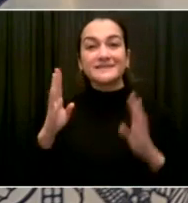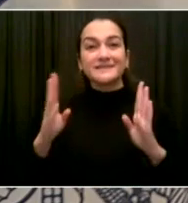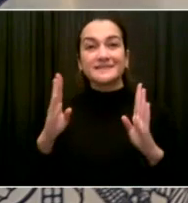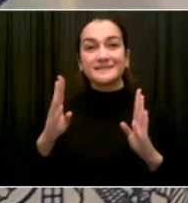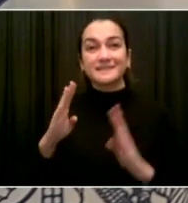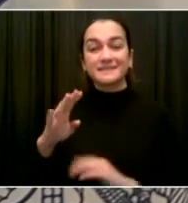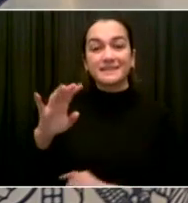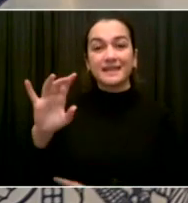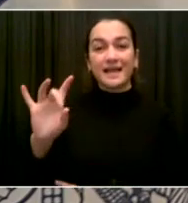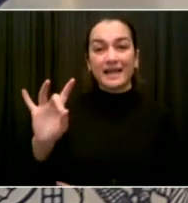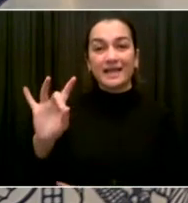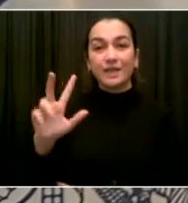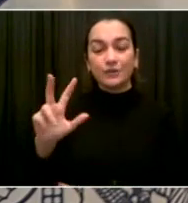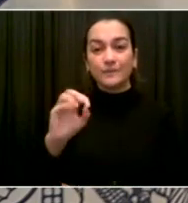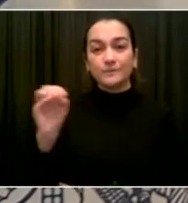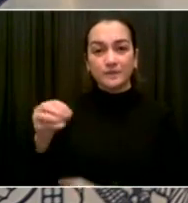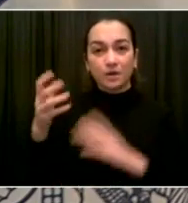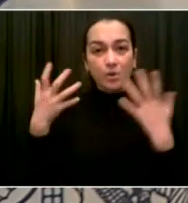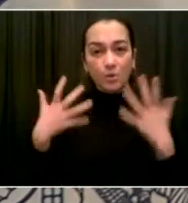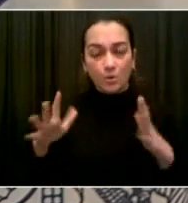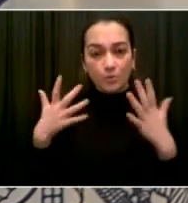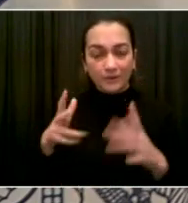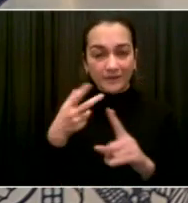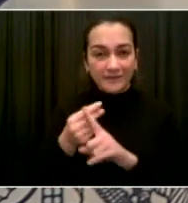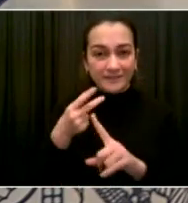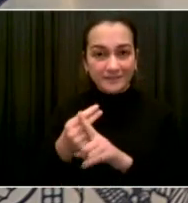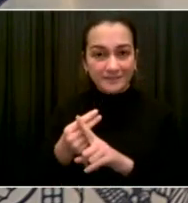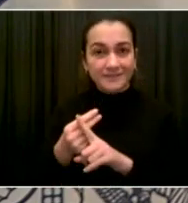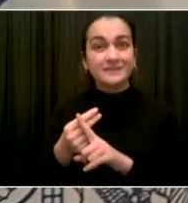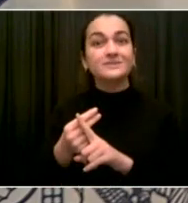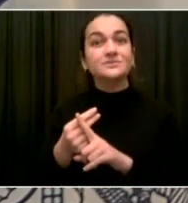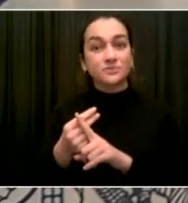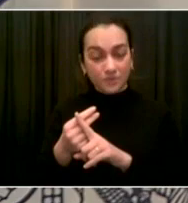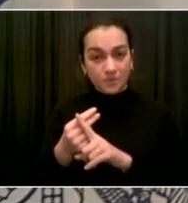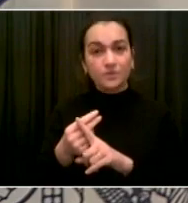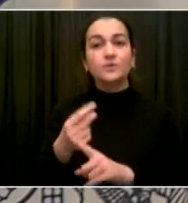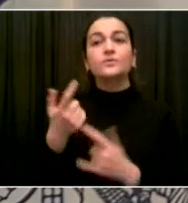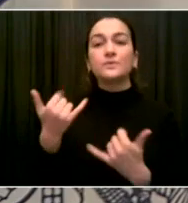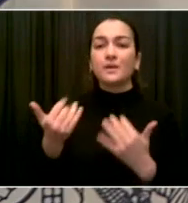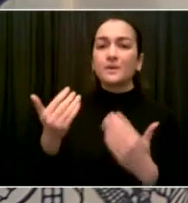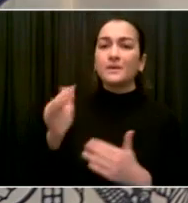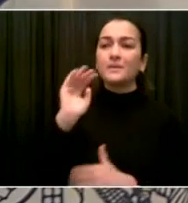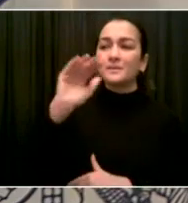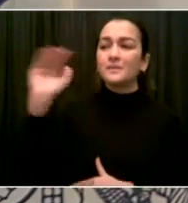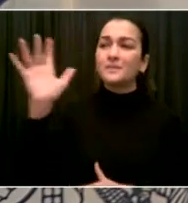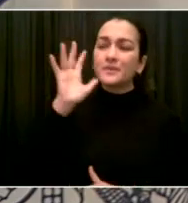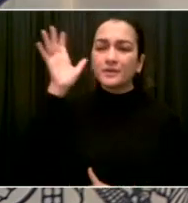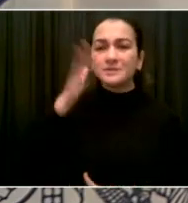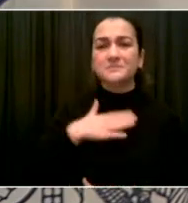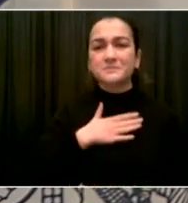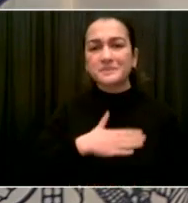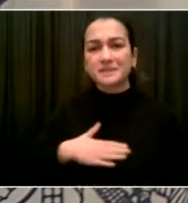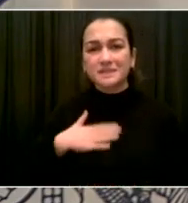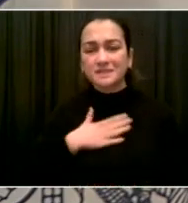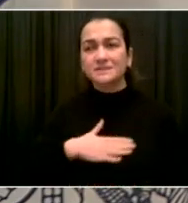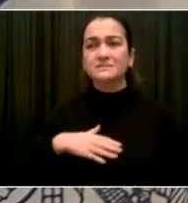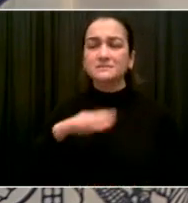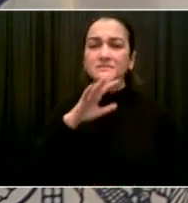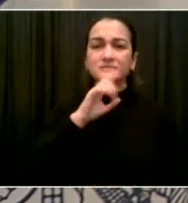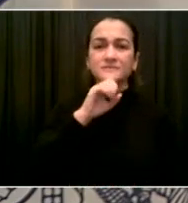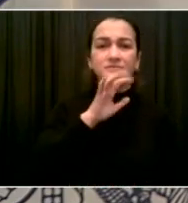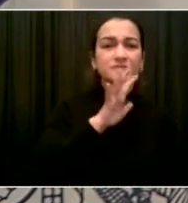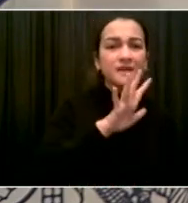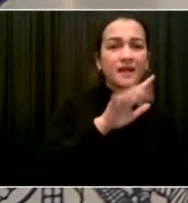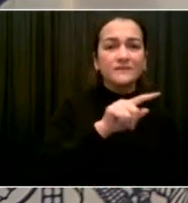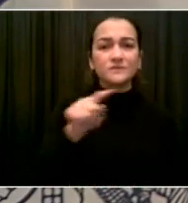help is from parents of five to 11 year olds. We're at this point just over 27% of that group vaccinated. We need